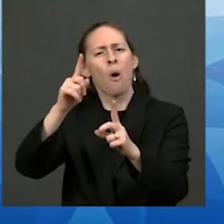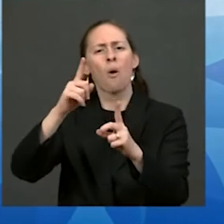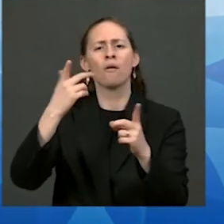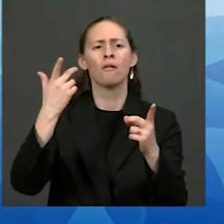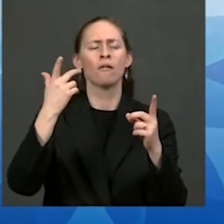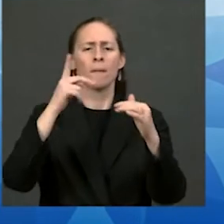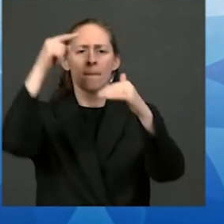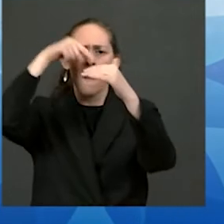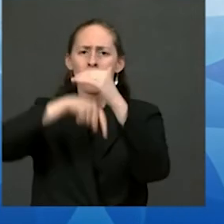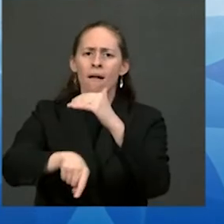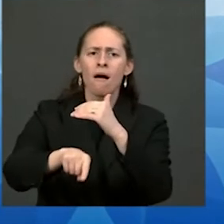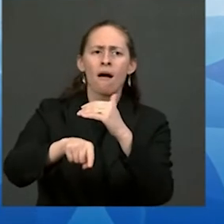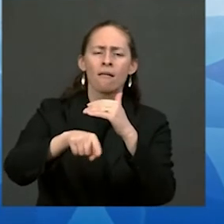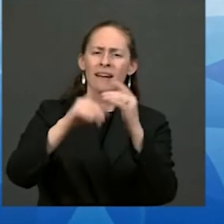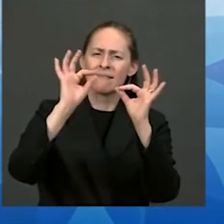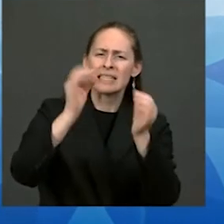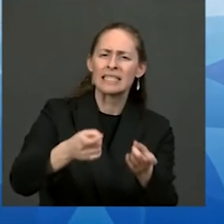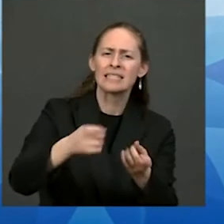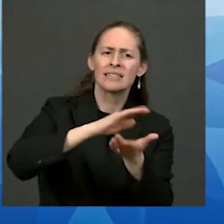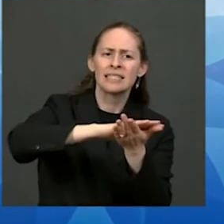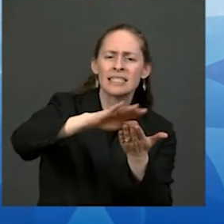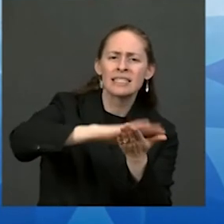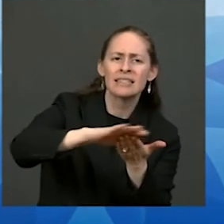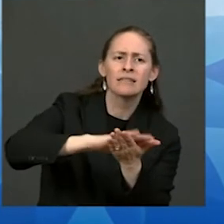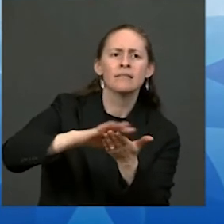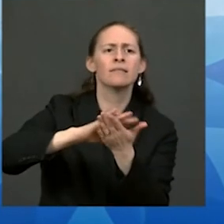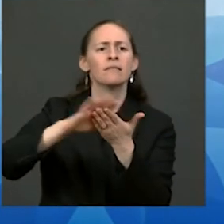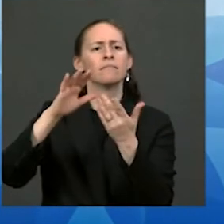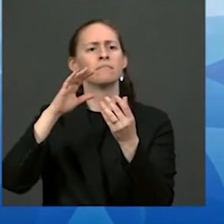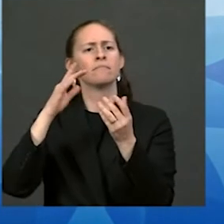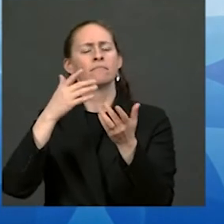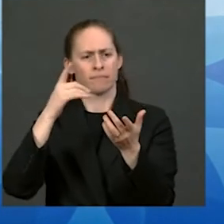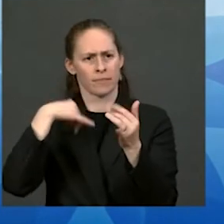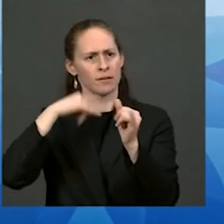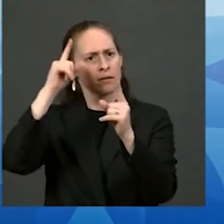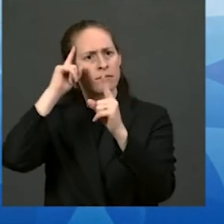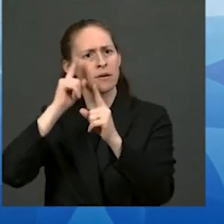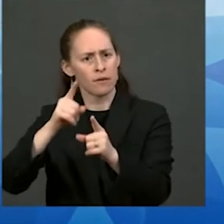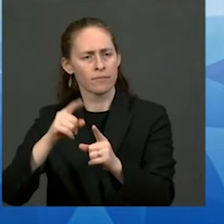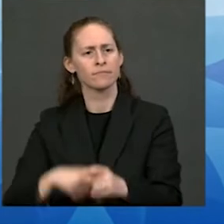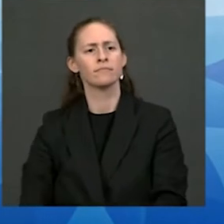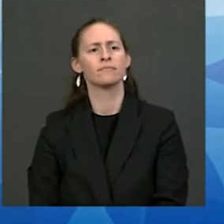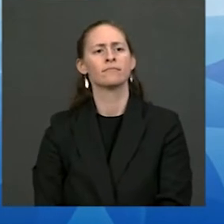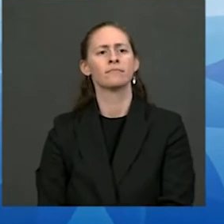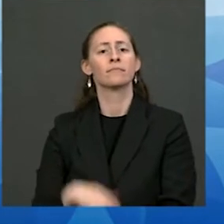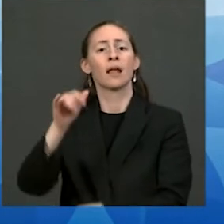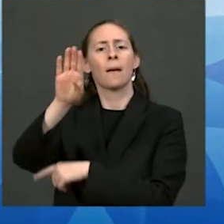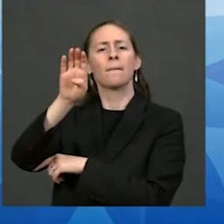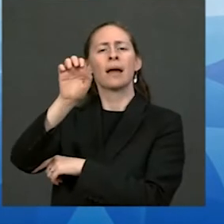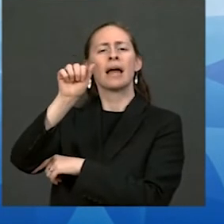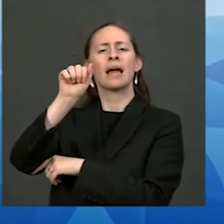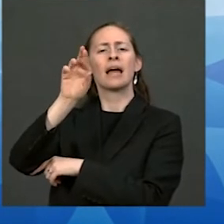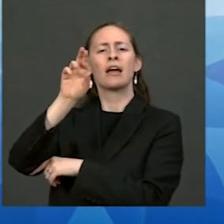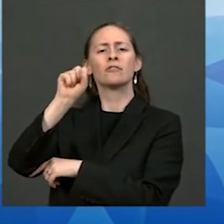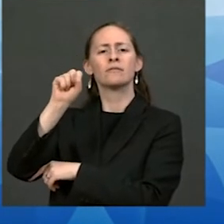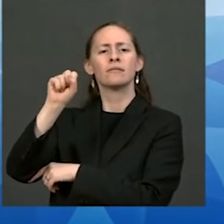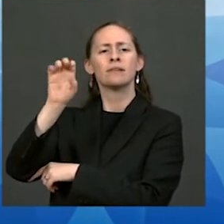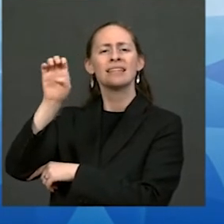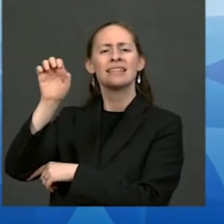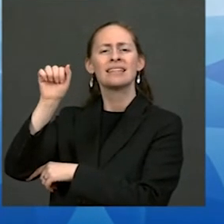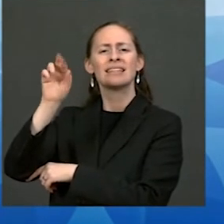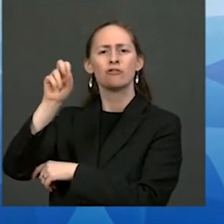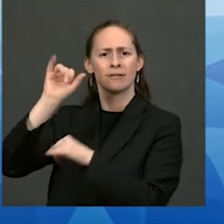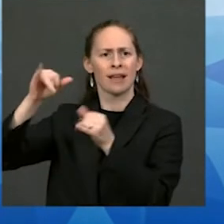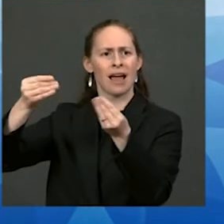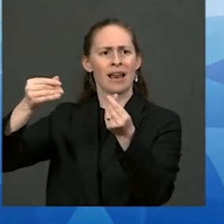including bear's ears and the grand staircase escalante it's part of who we are as a nation and I'm